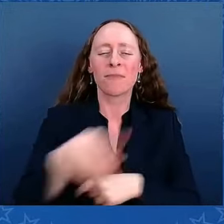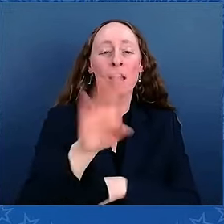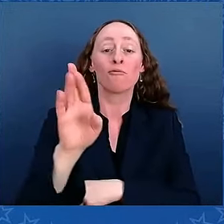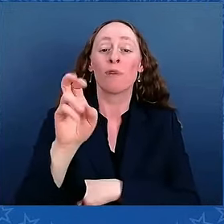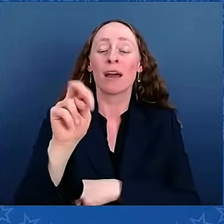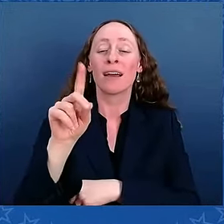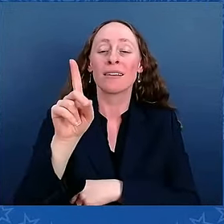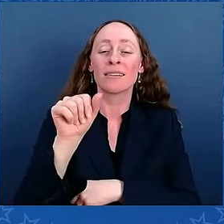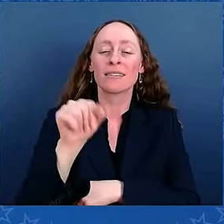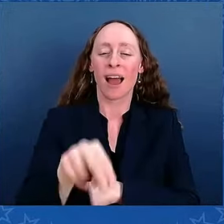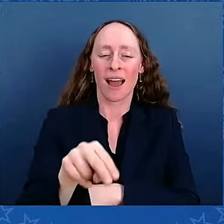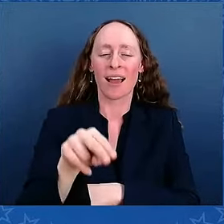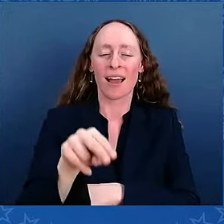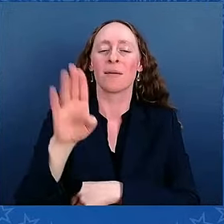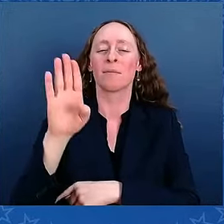No.